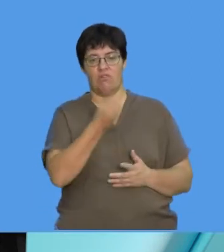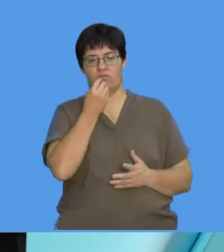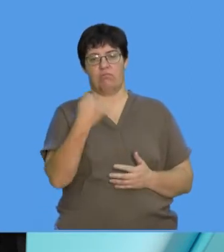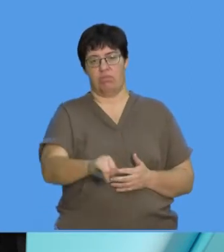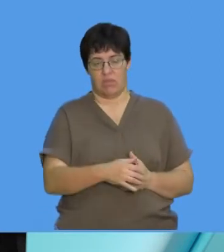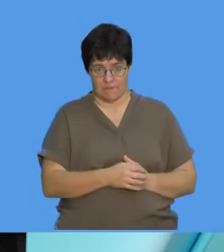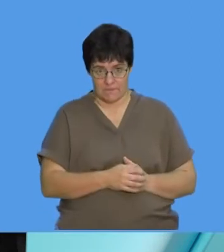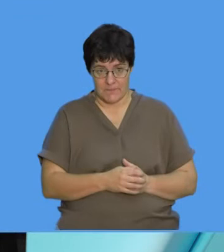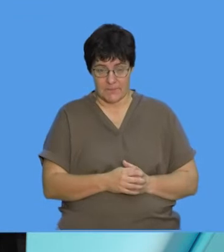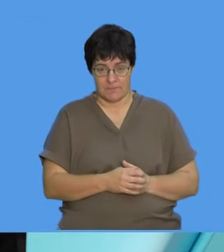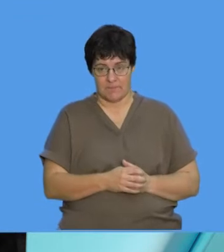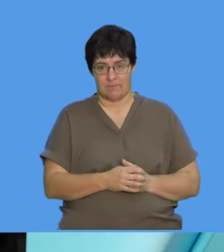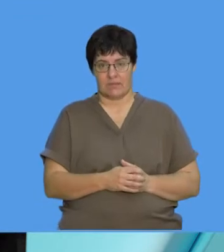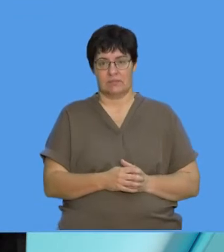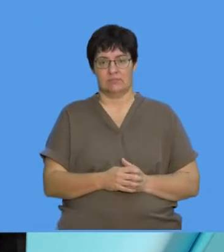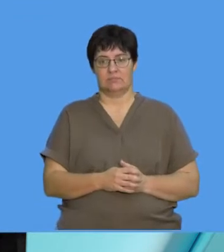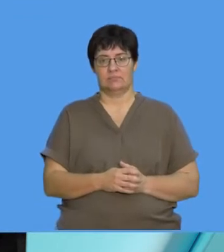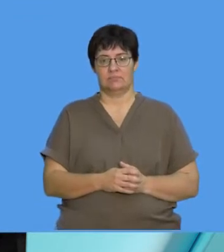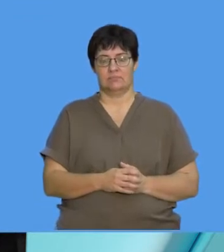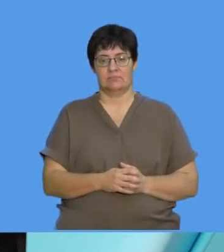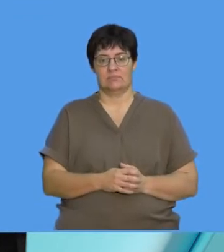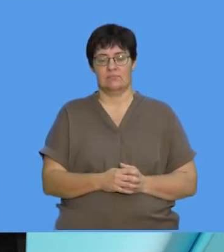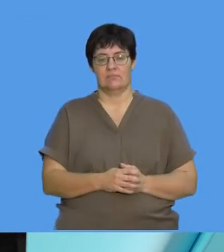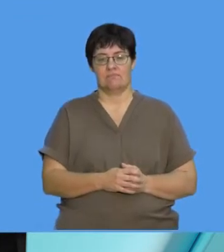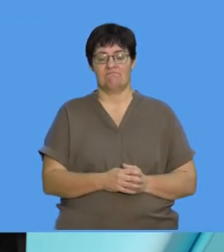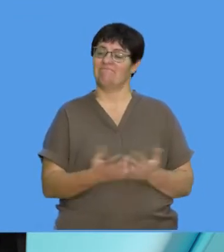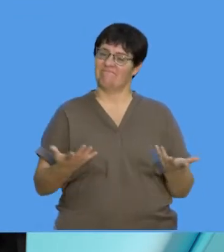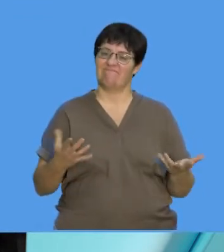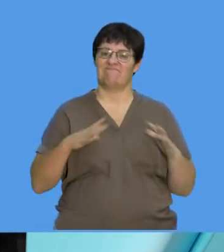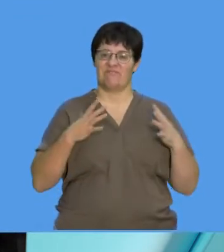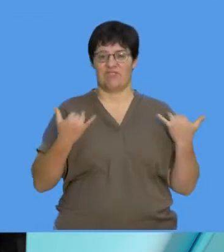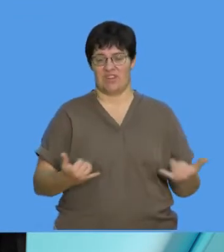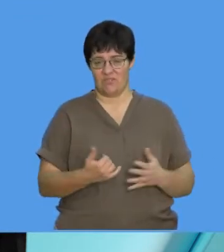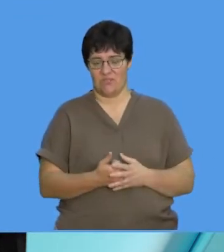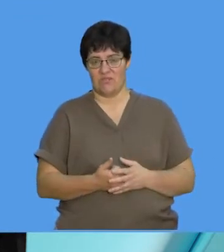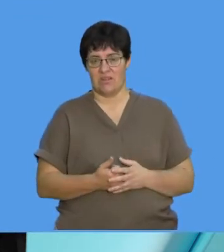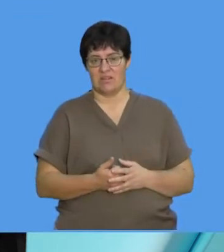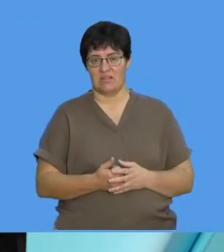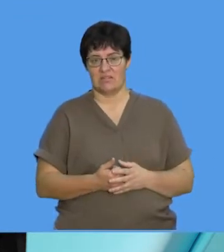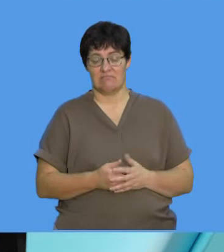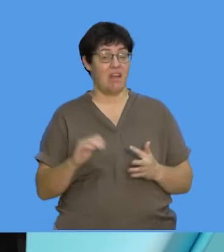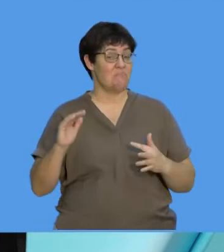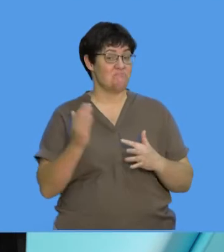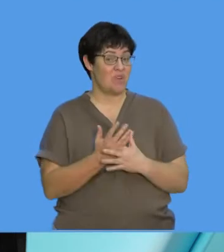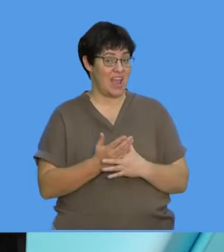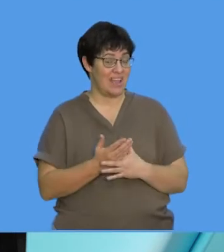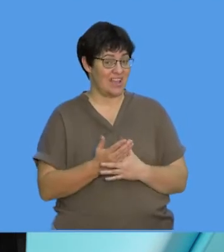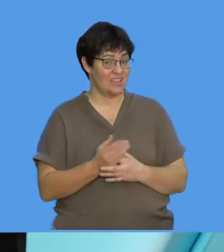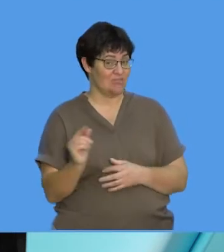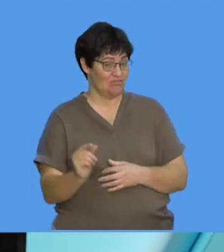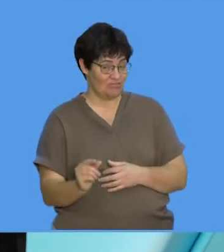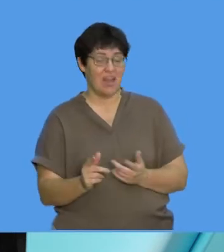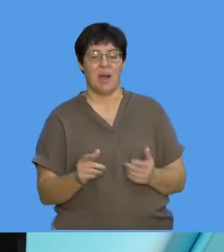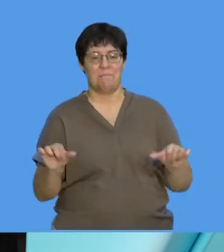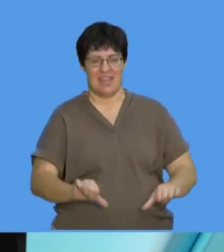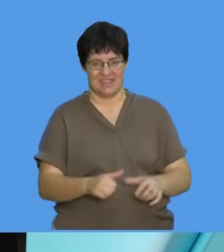itself so our food doesn't go off. Okay, guys, that's it for now. We're going to take a quick